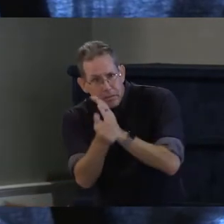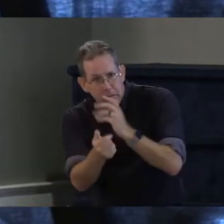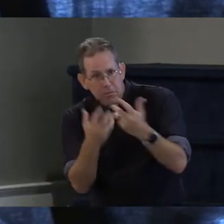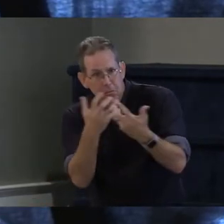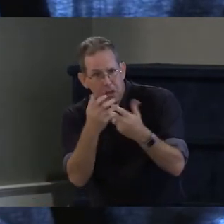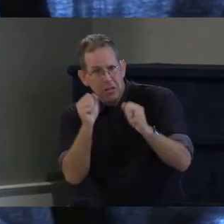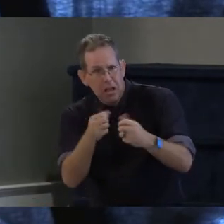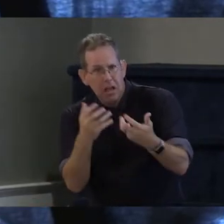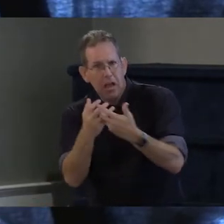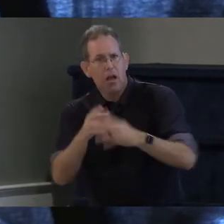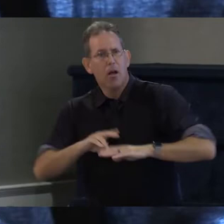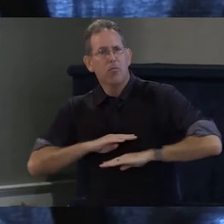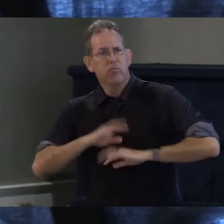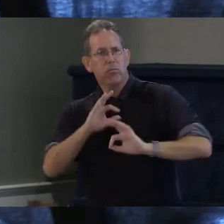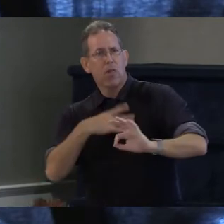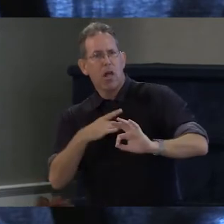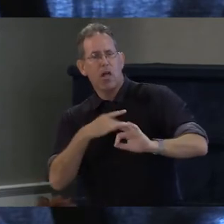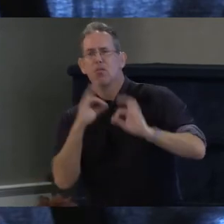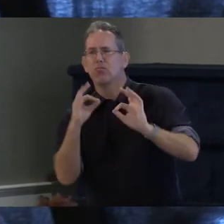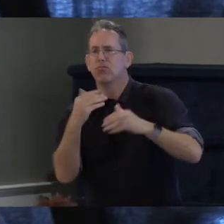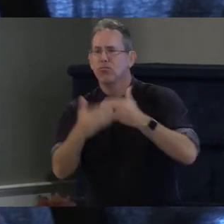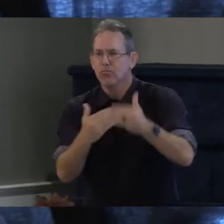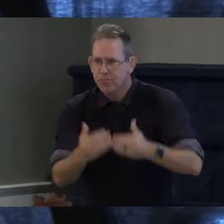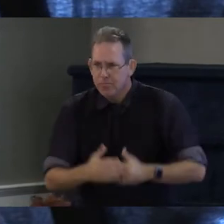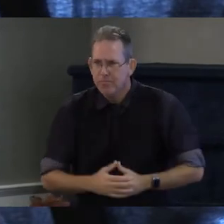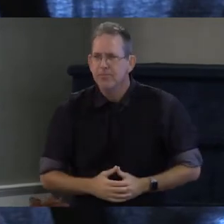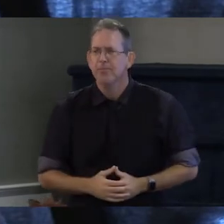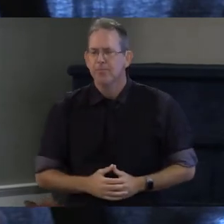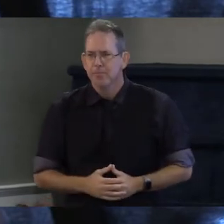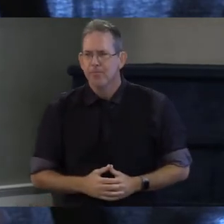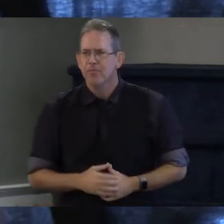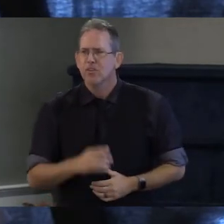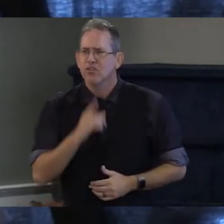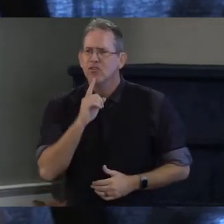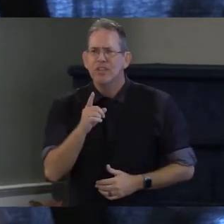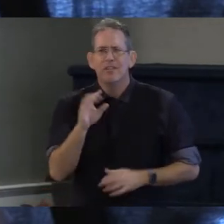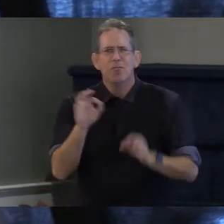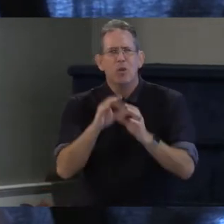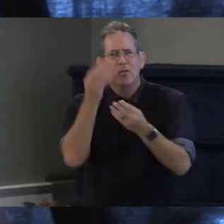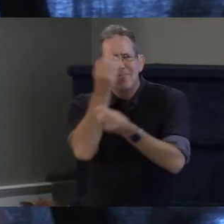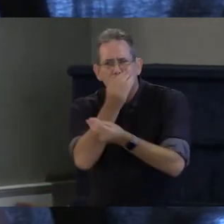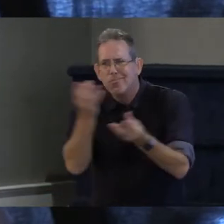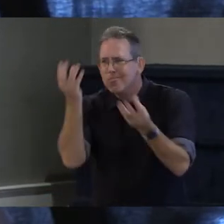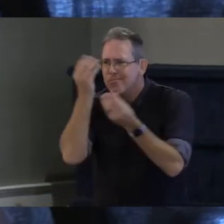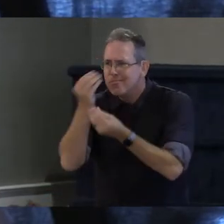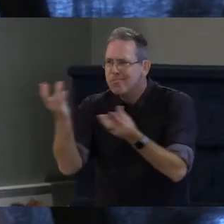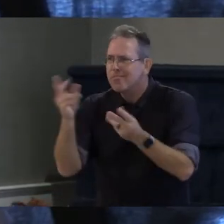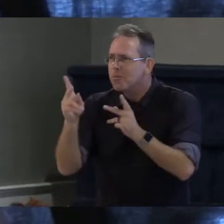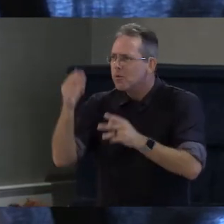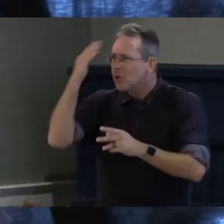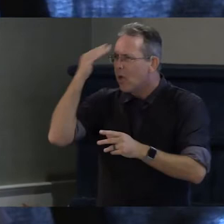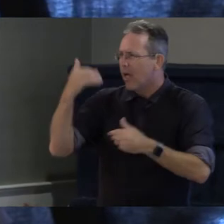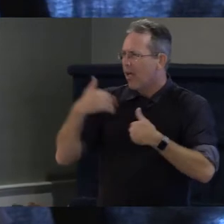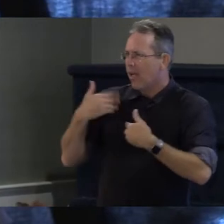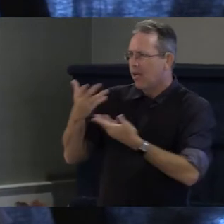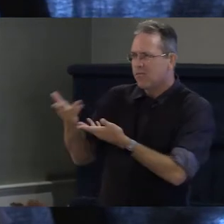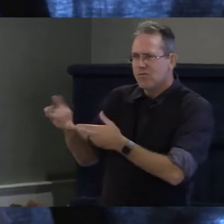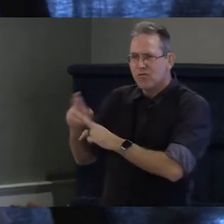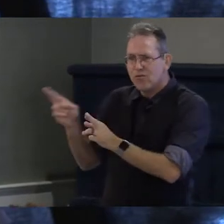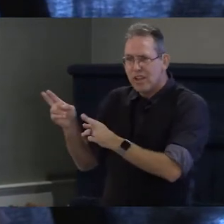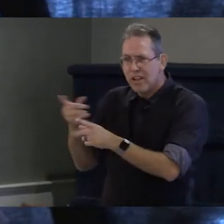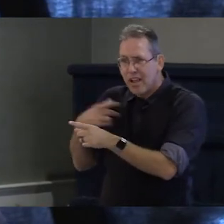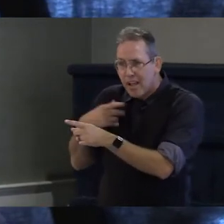it comes back to really letting people know that the path that might be fulfilling for them would be